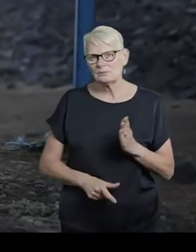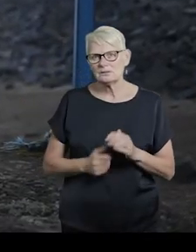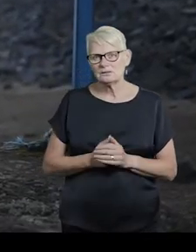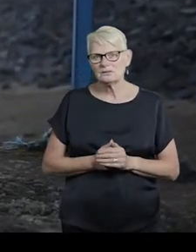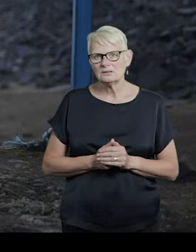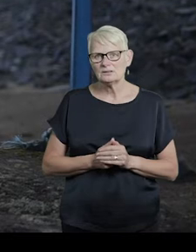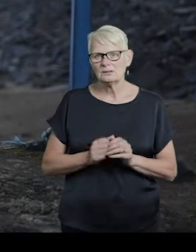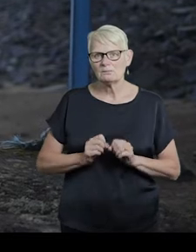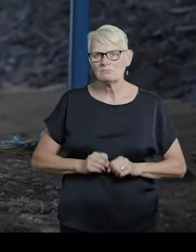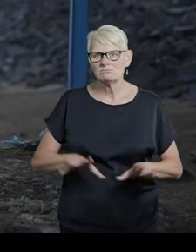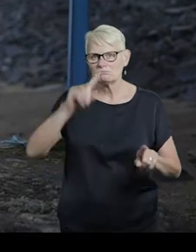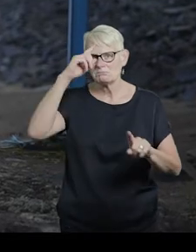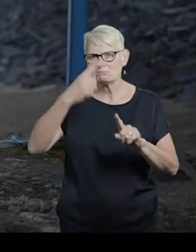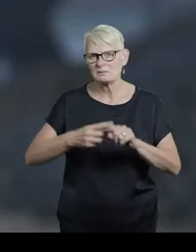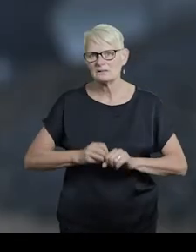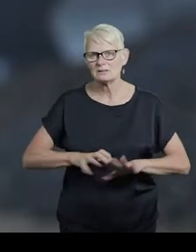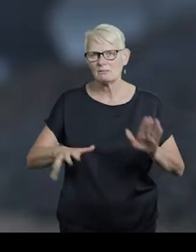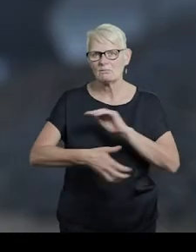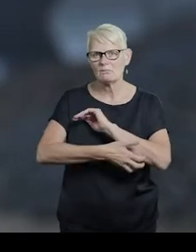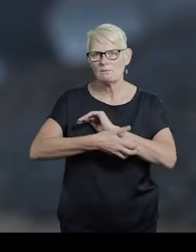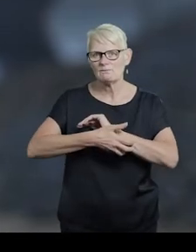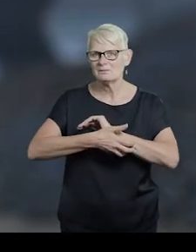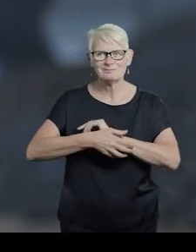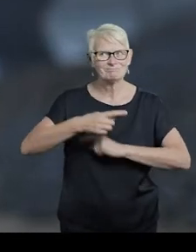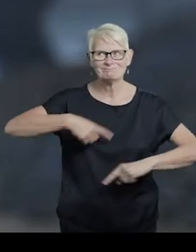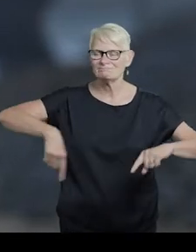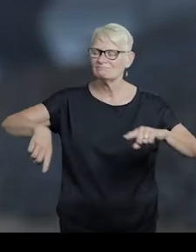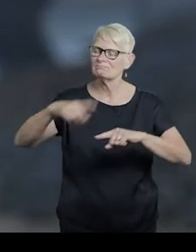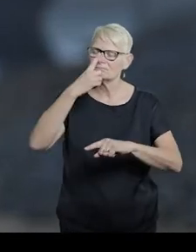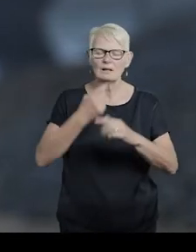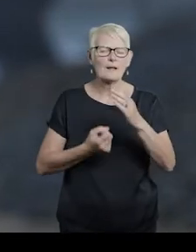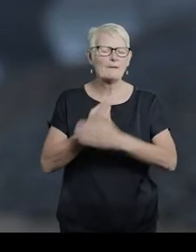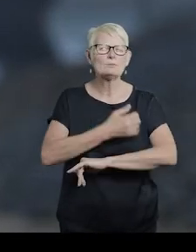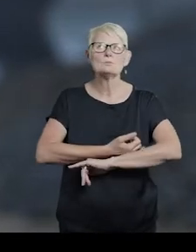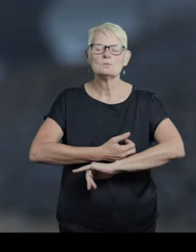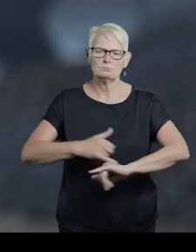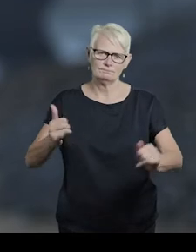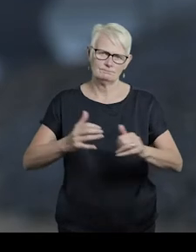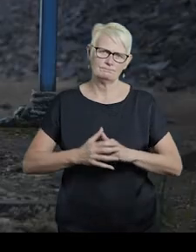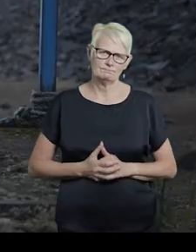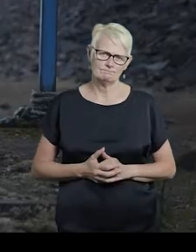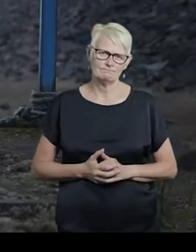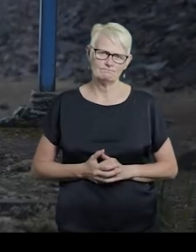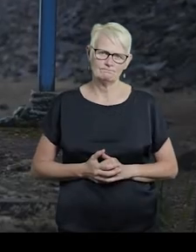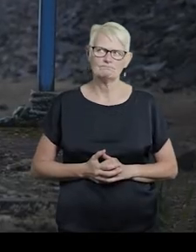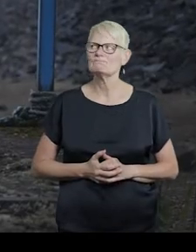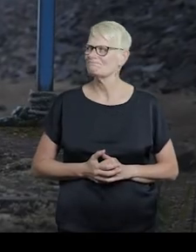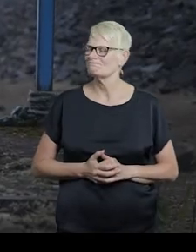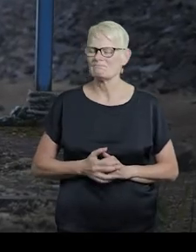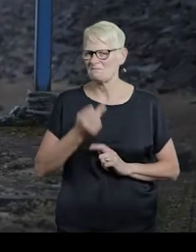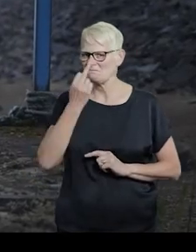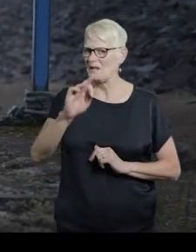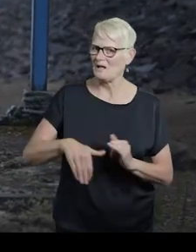Pandemic. Poverty. Do not respect the borders we think we own. Fake it